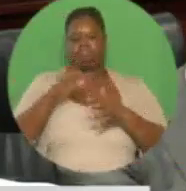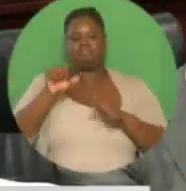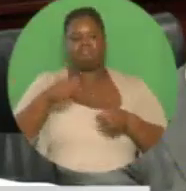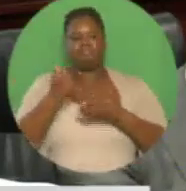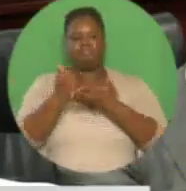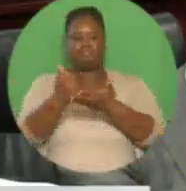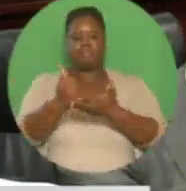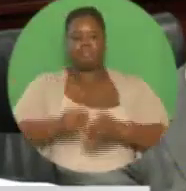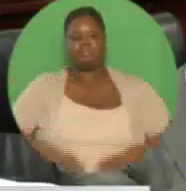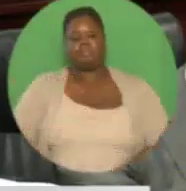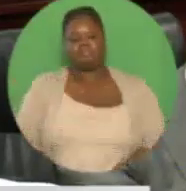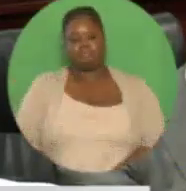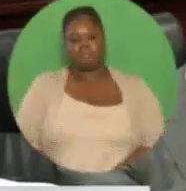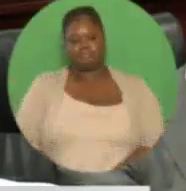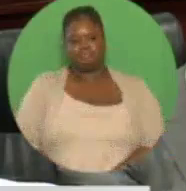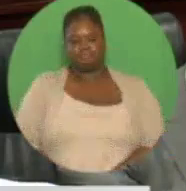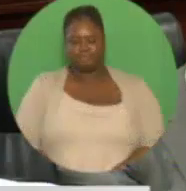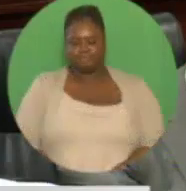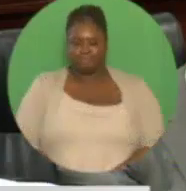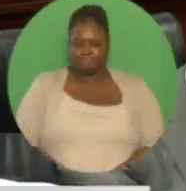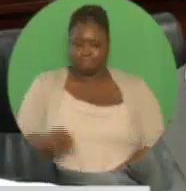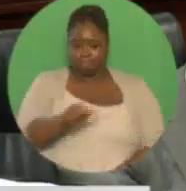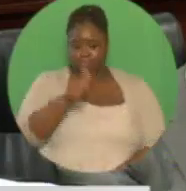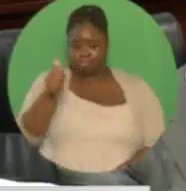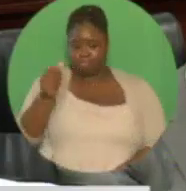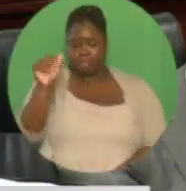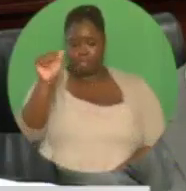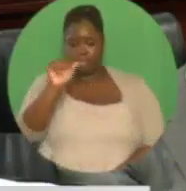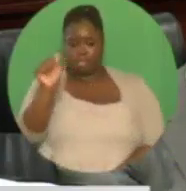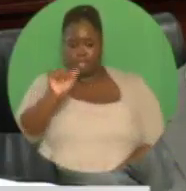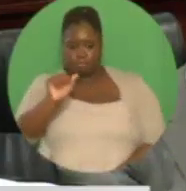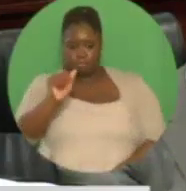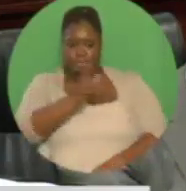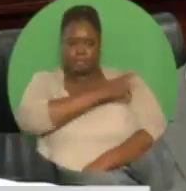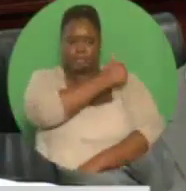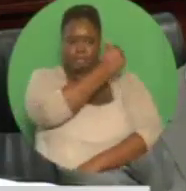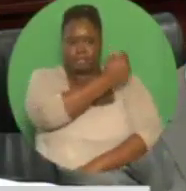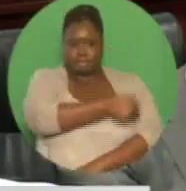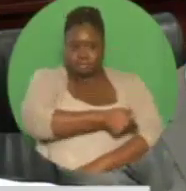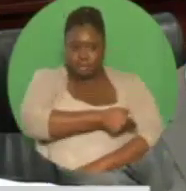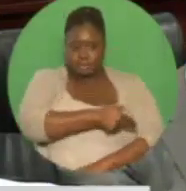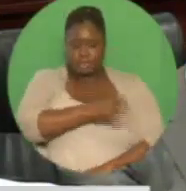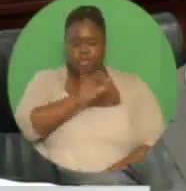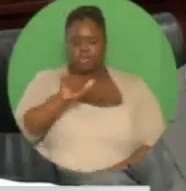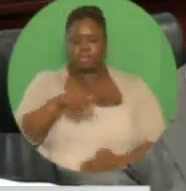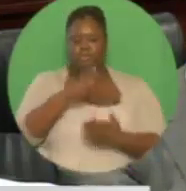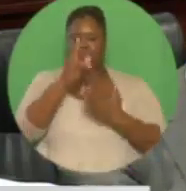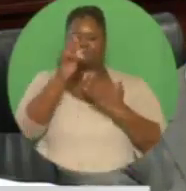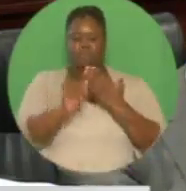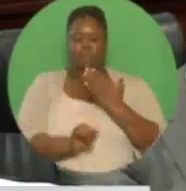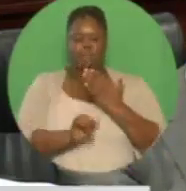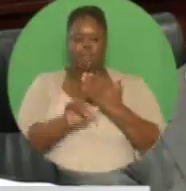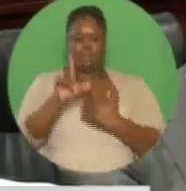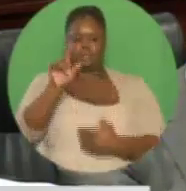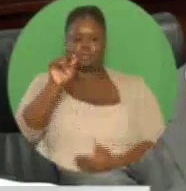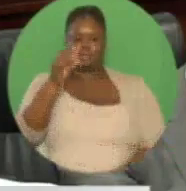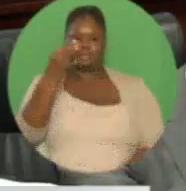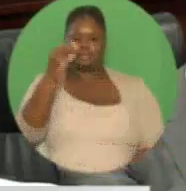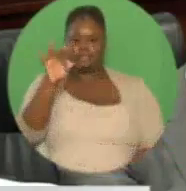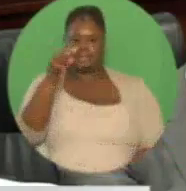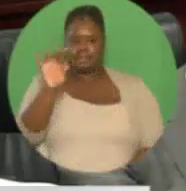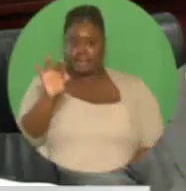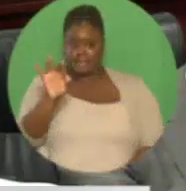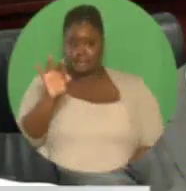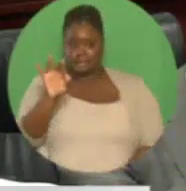Madam Speaker, the Arima Hospital is scheduled for completion in July 2019 at a cost of $1.2